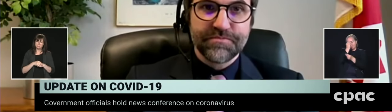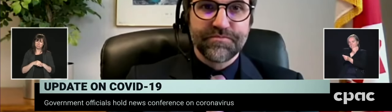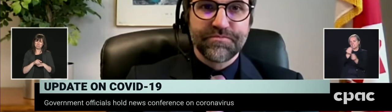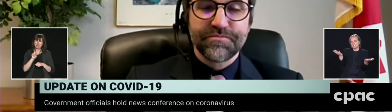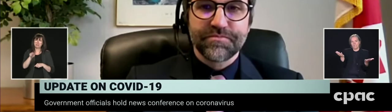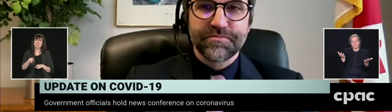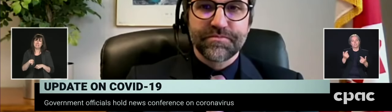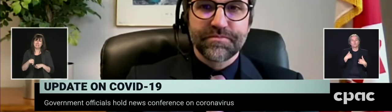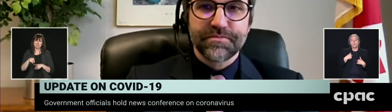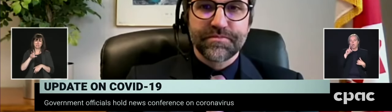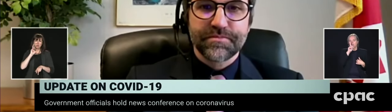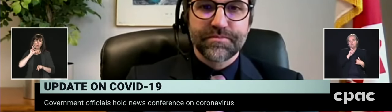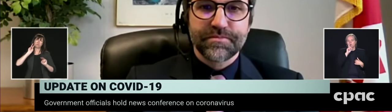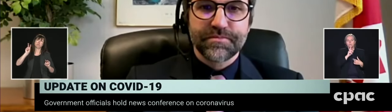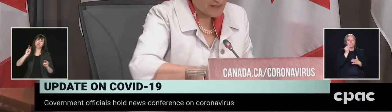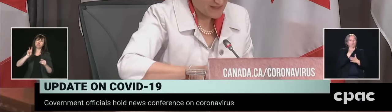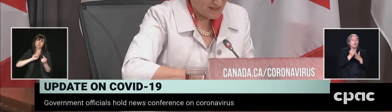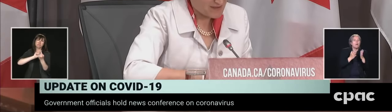person.